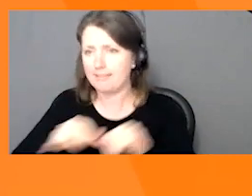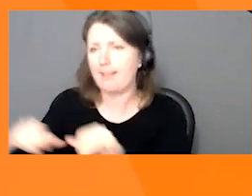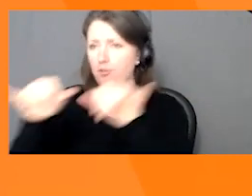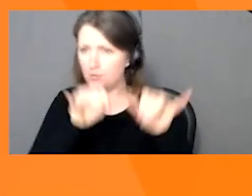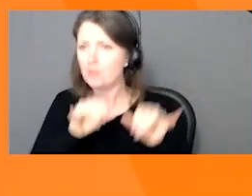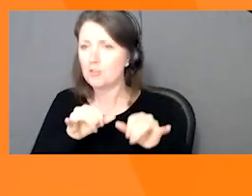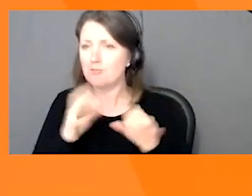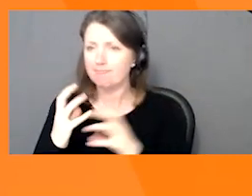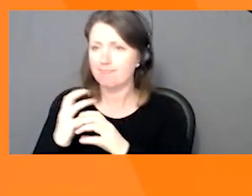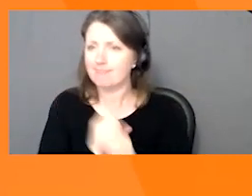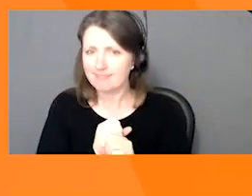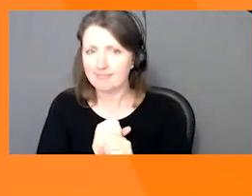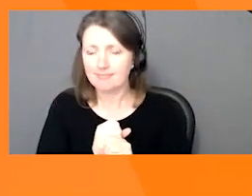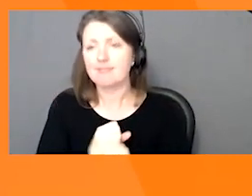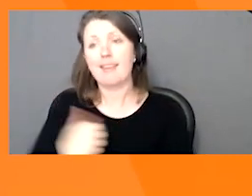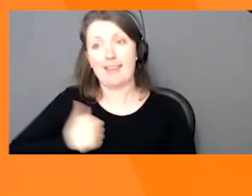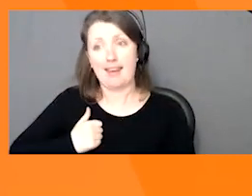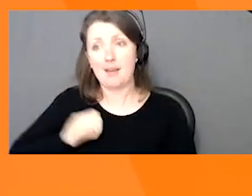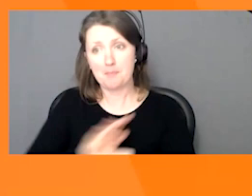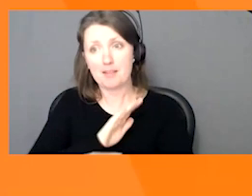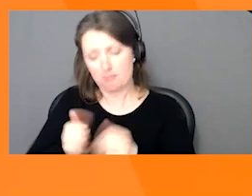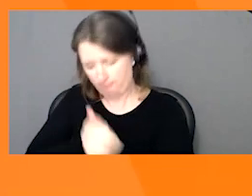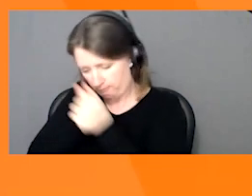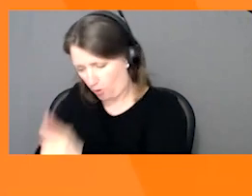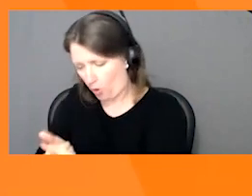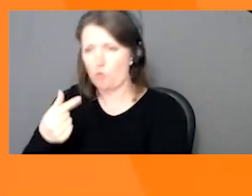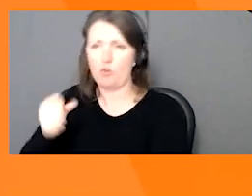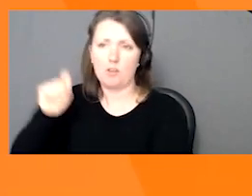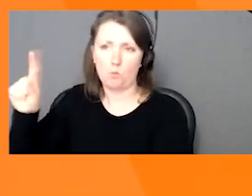runs on GS1 services and business solutions.